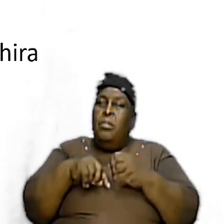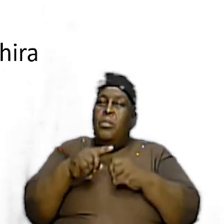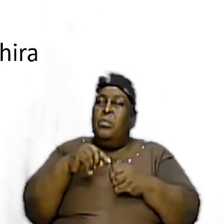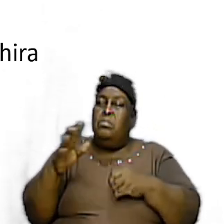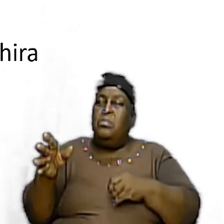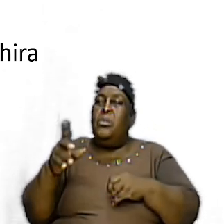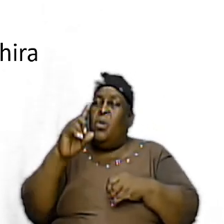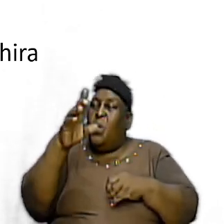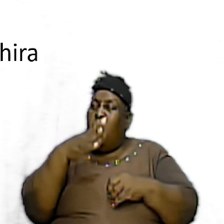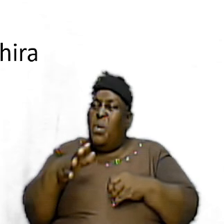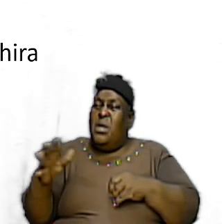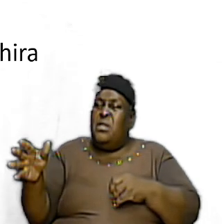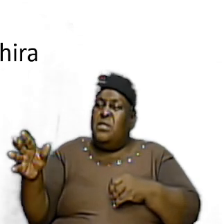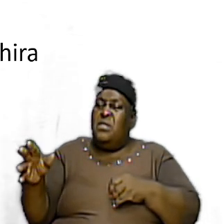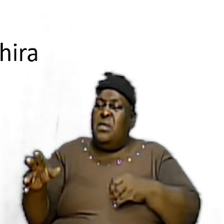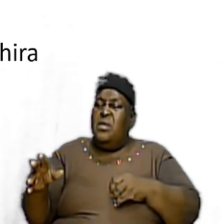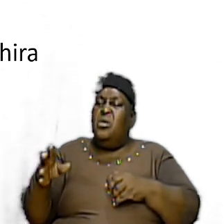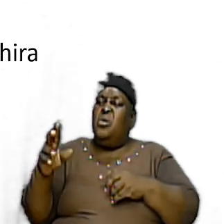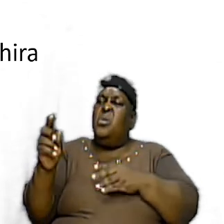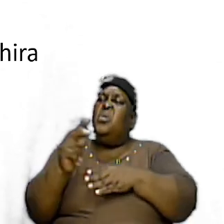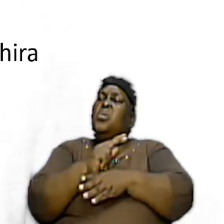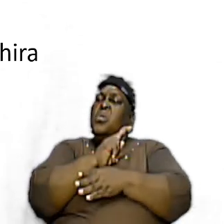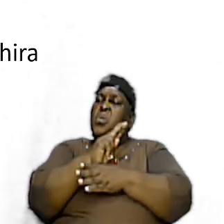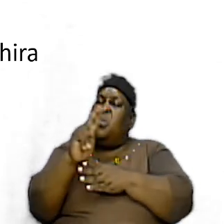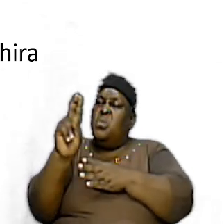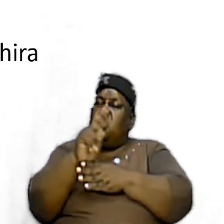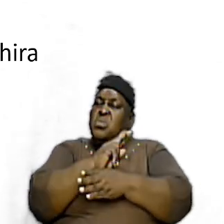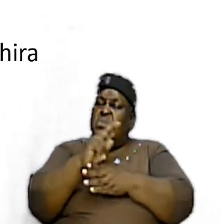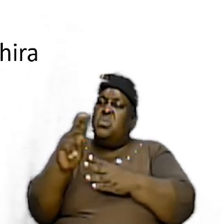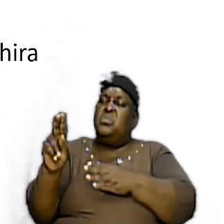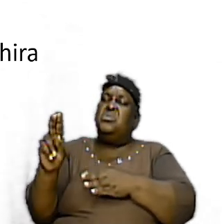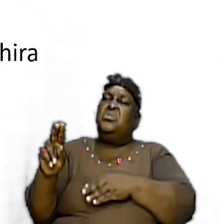use in trying to